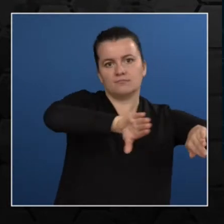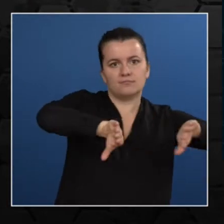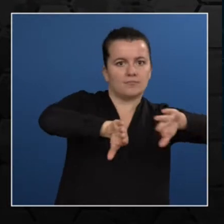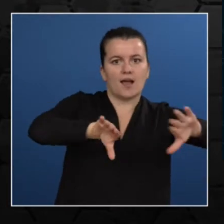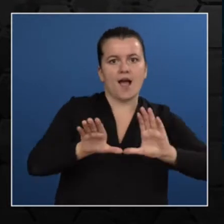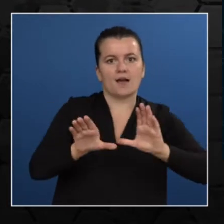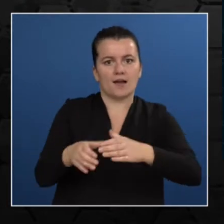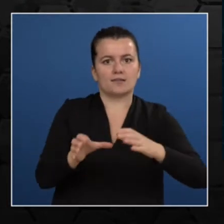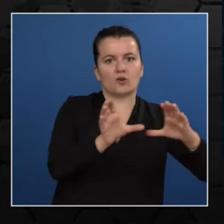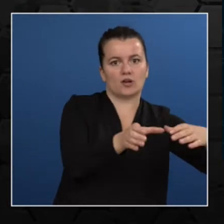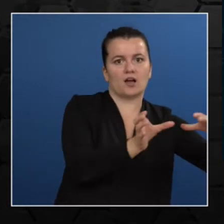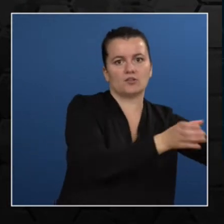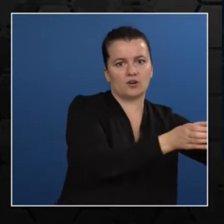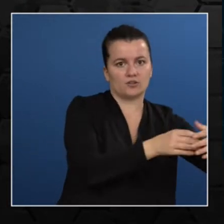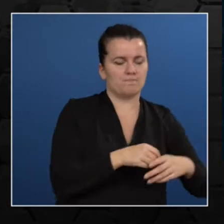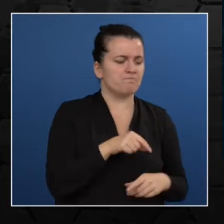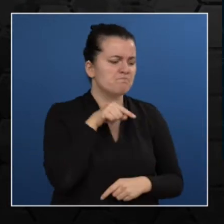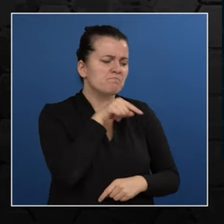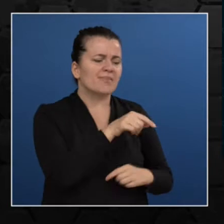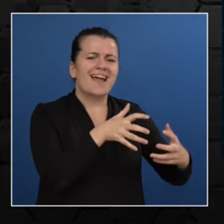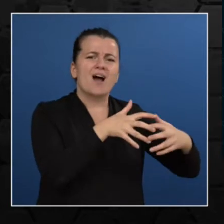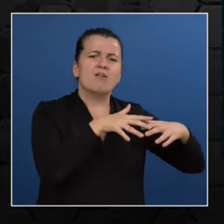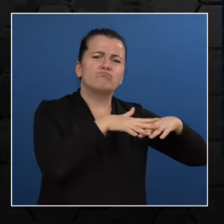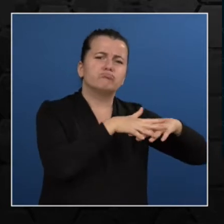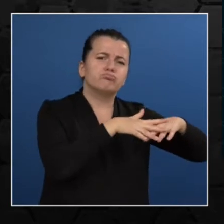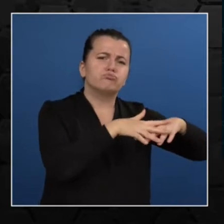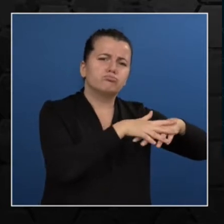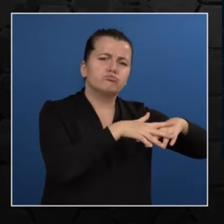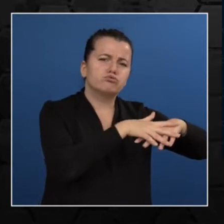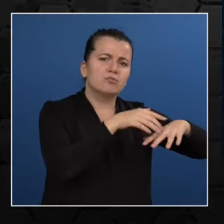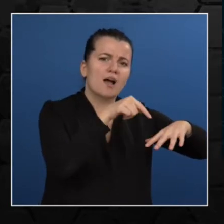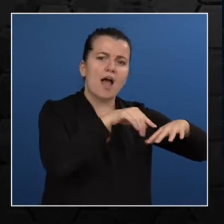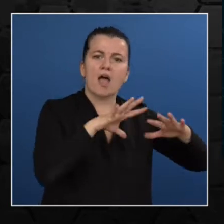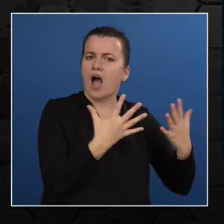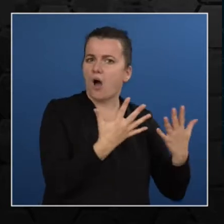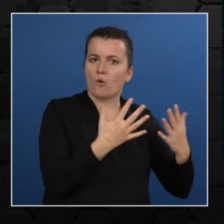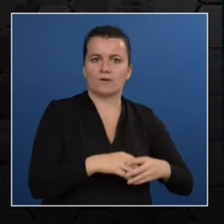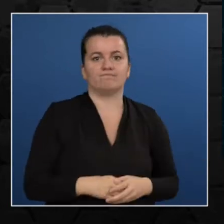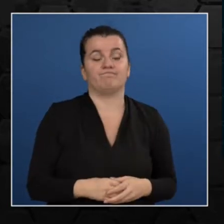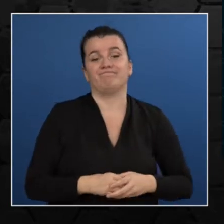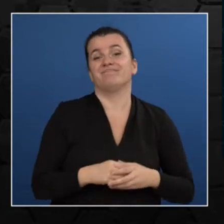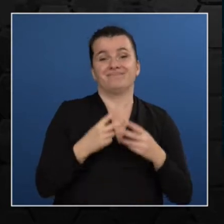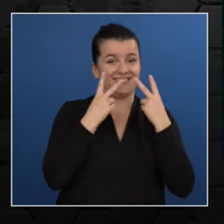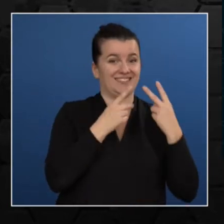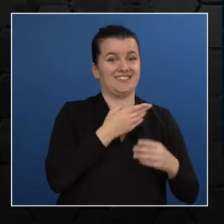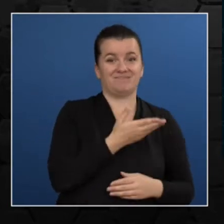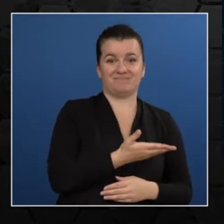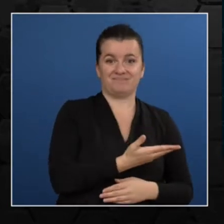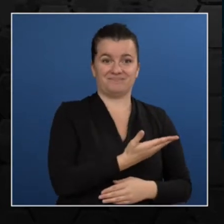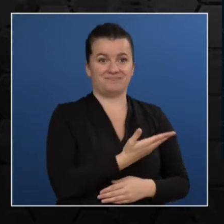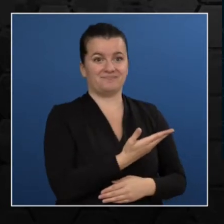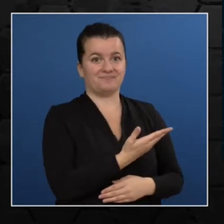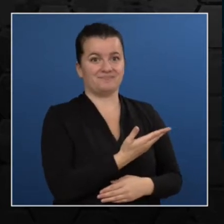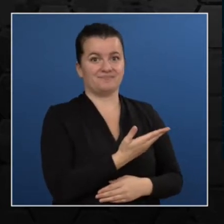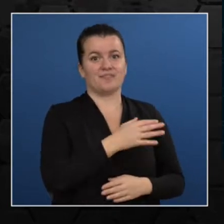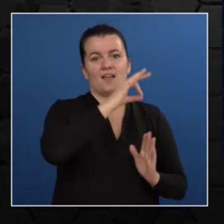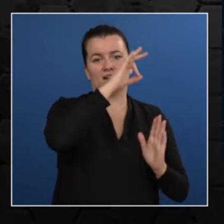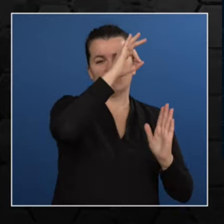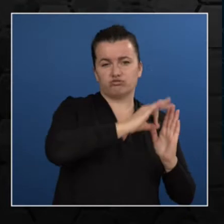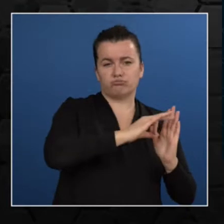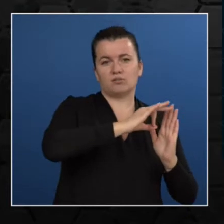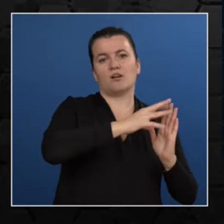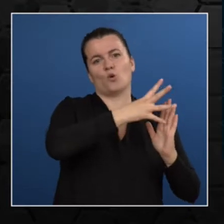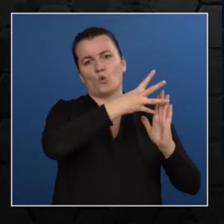So this is how the neural network looks like. We have many layers. All of these layers perform different